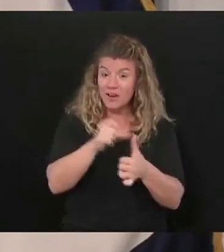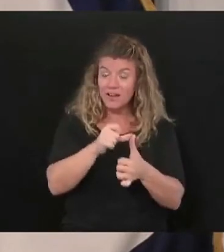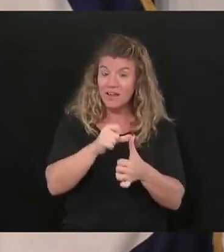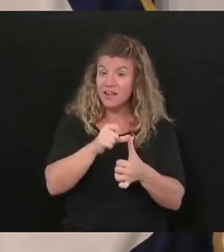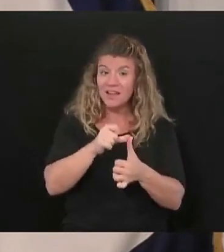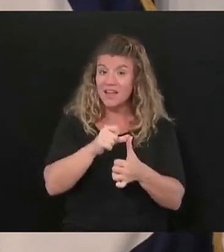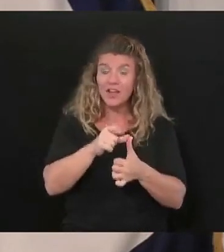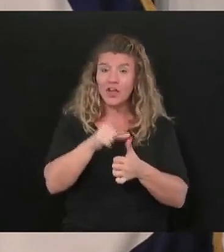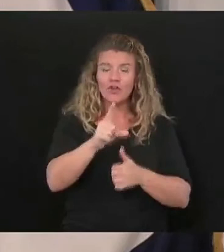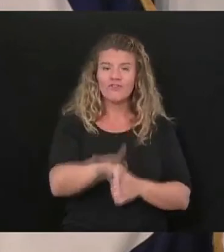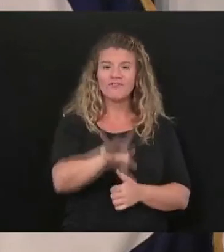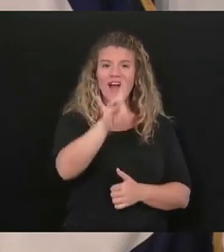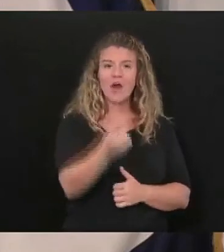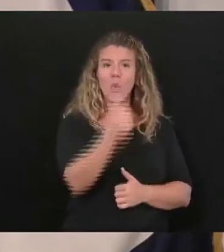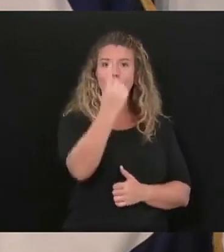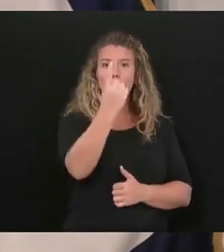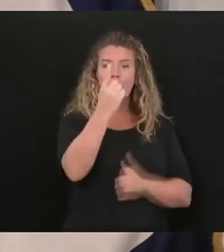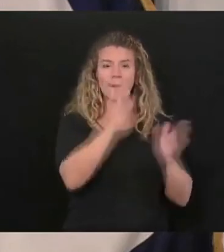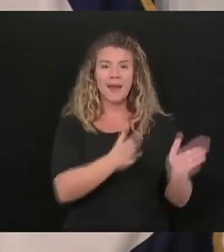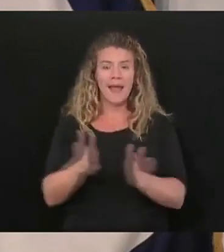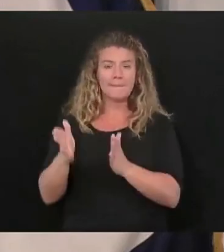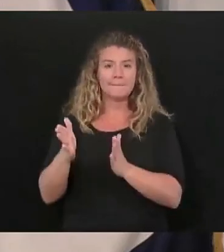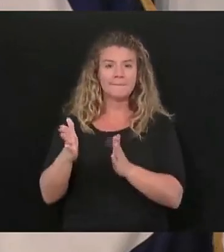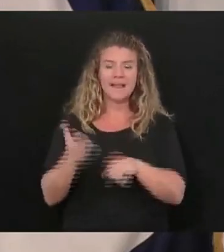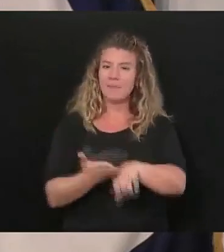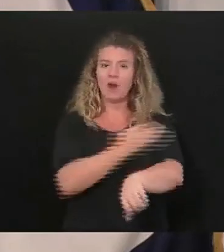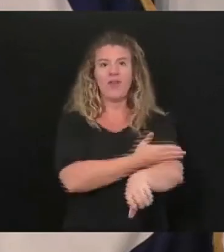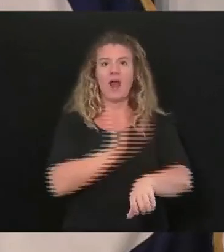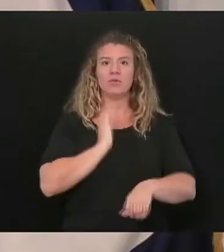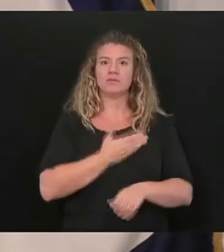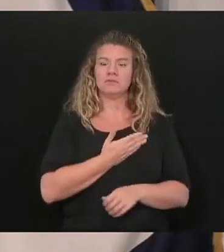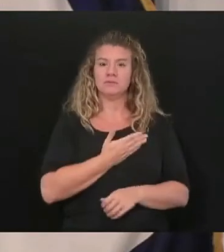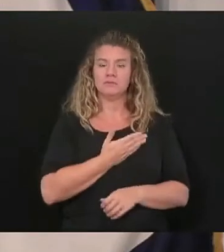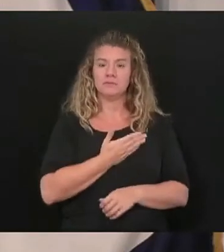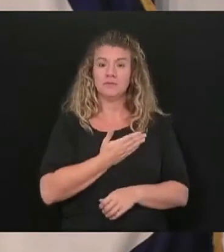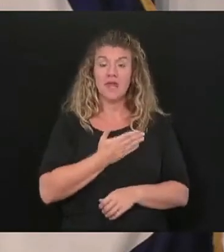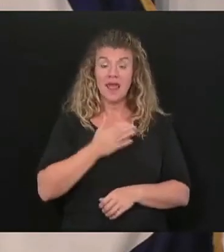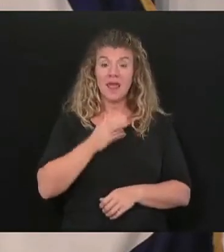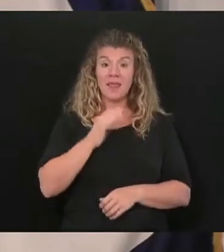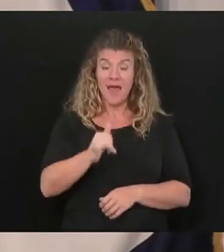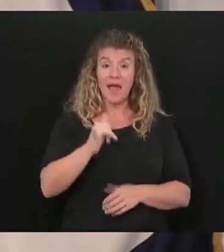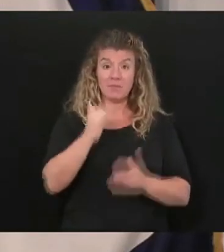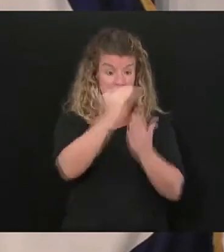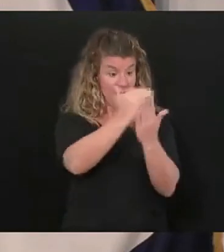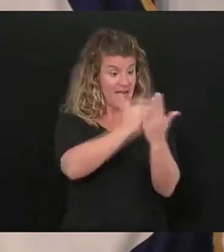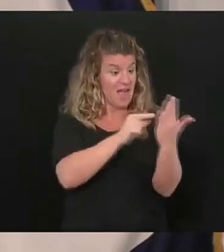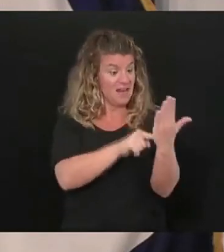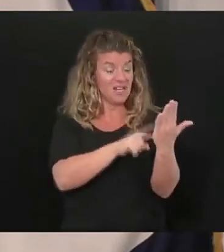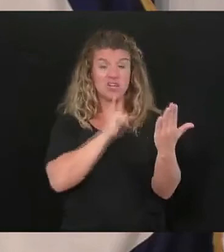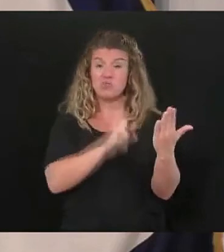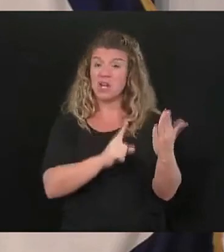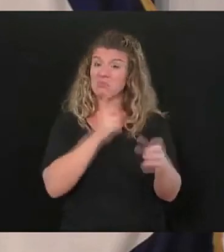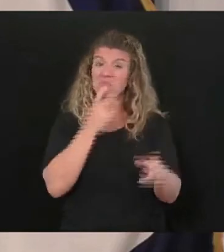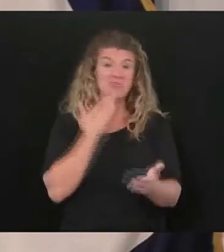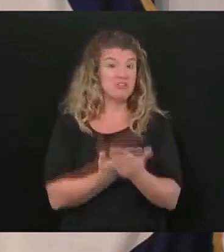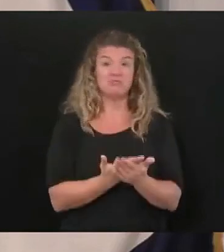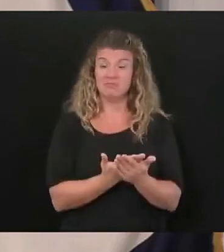one plan that's better than the plan we came up with the plan we came up with is rock rock rock solid